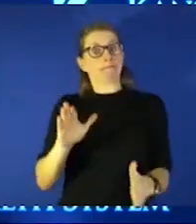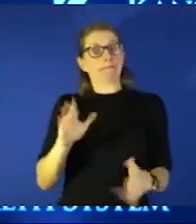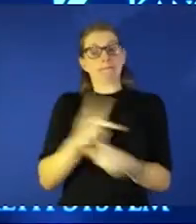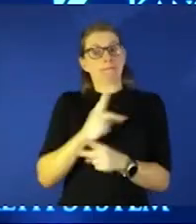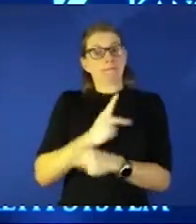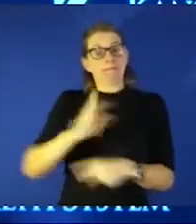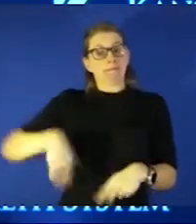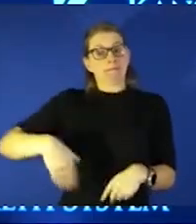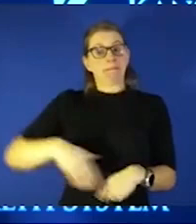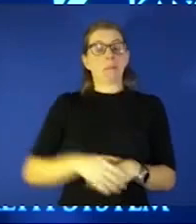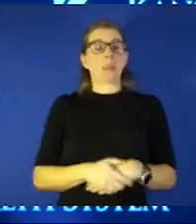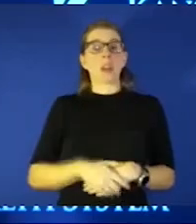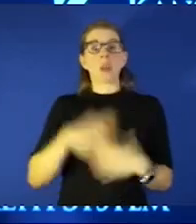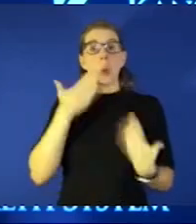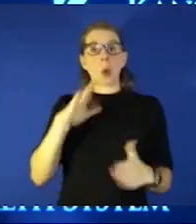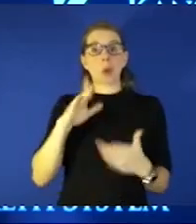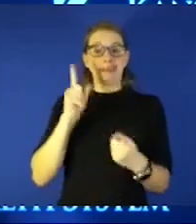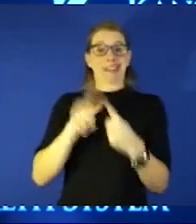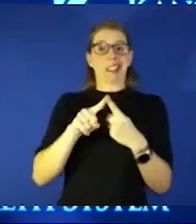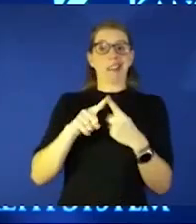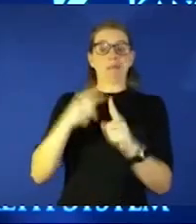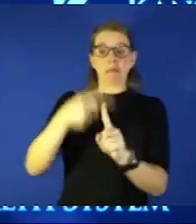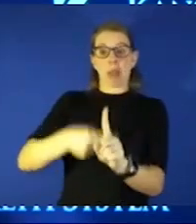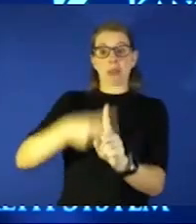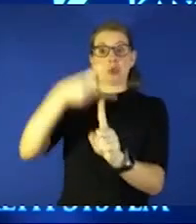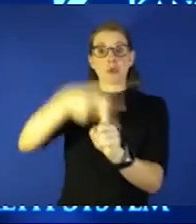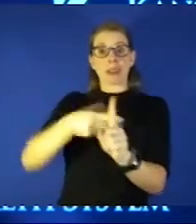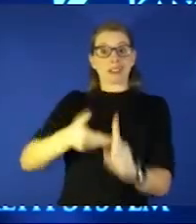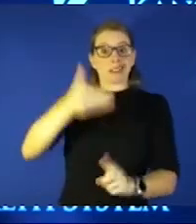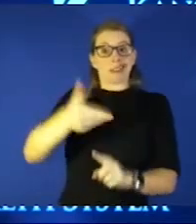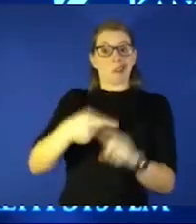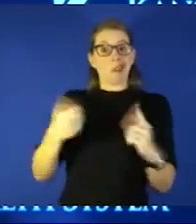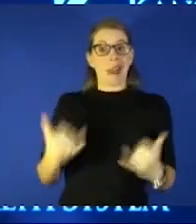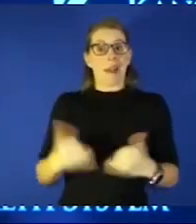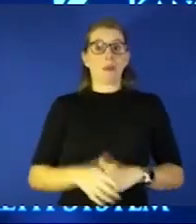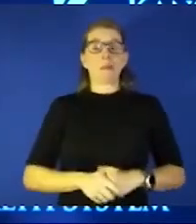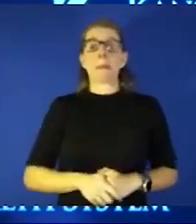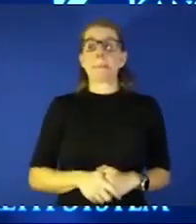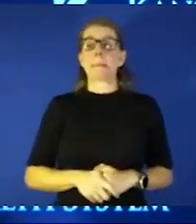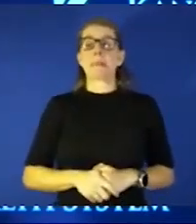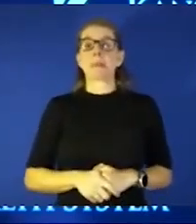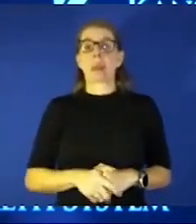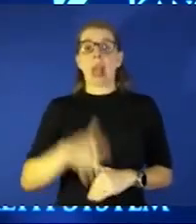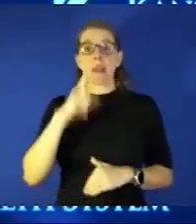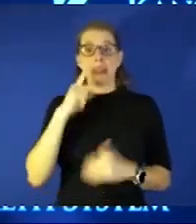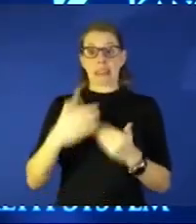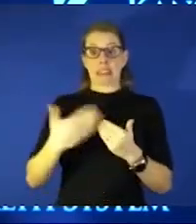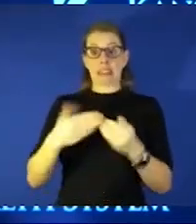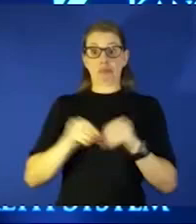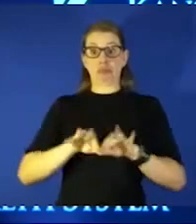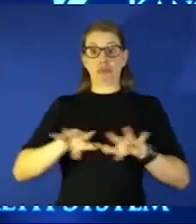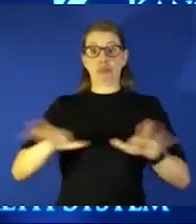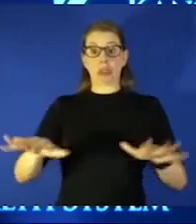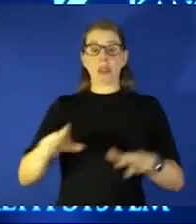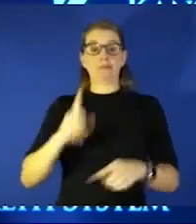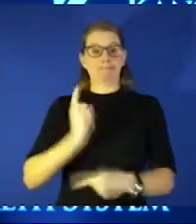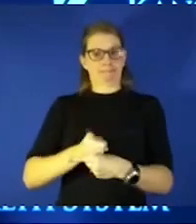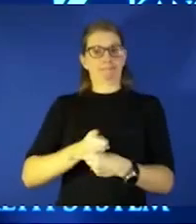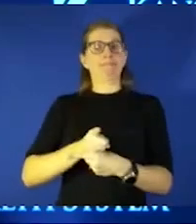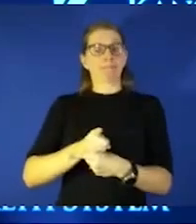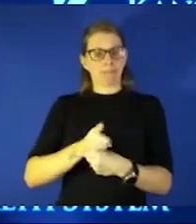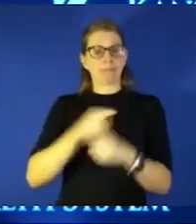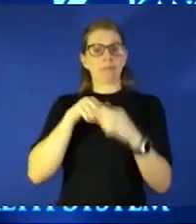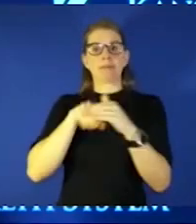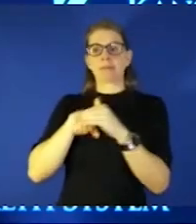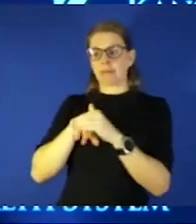won't know that one for probably another month or two but I think it's so highly transmissible that that's right it went into South Africa it got